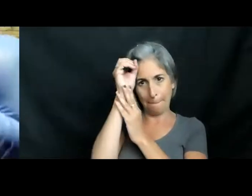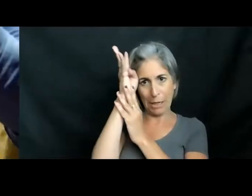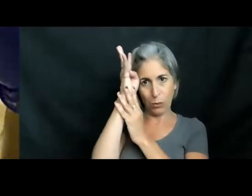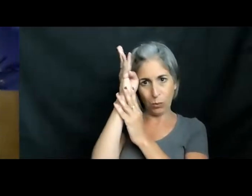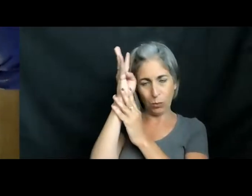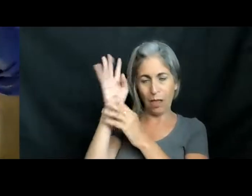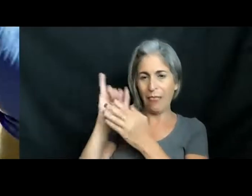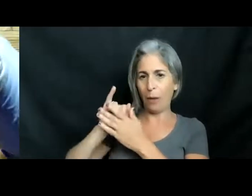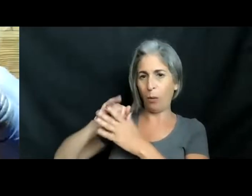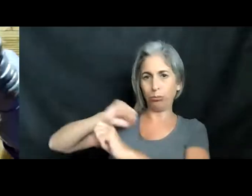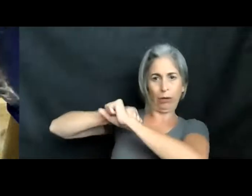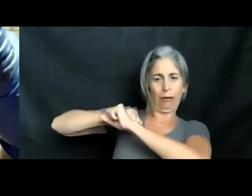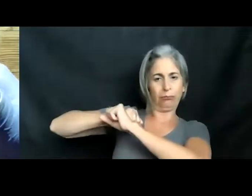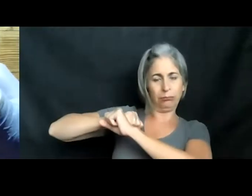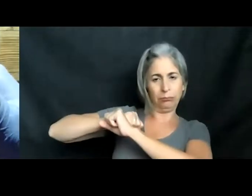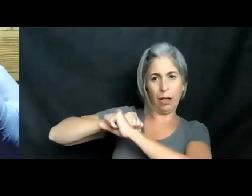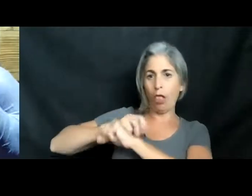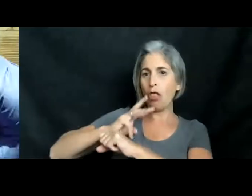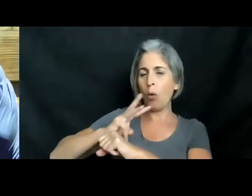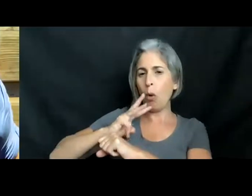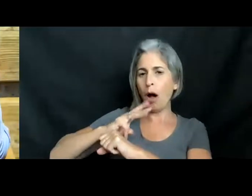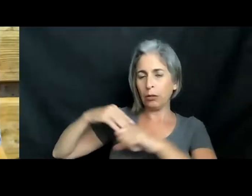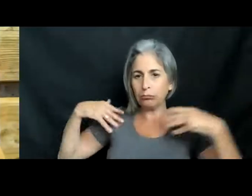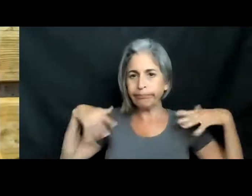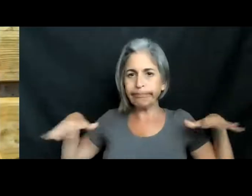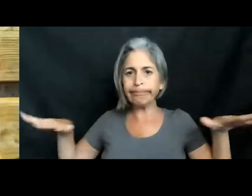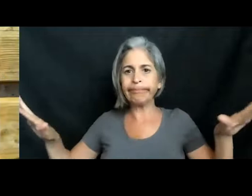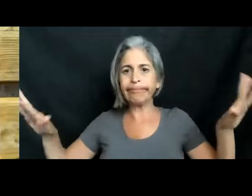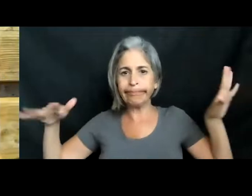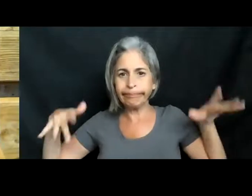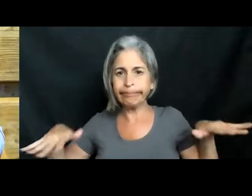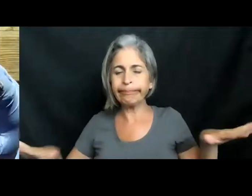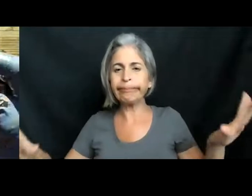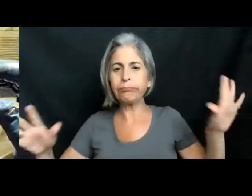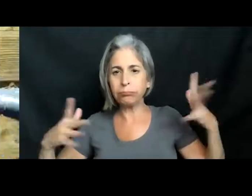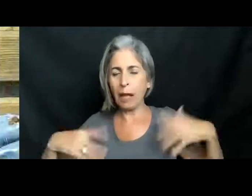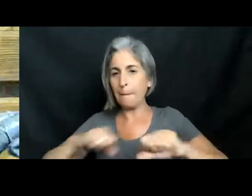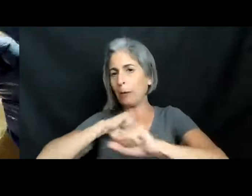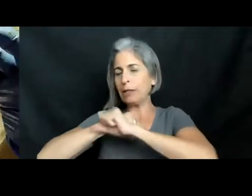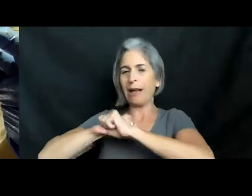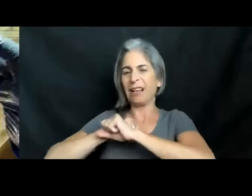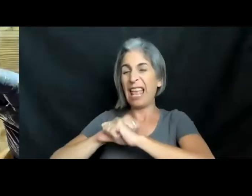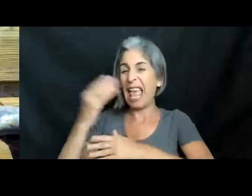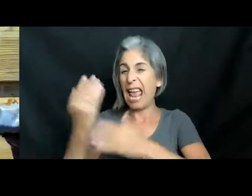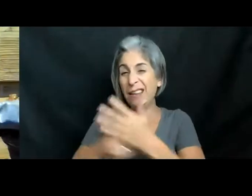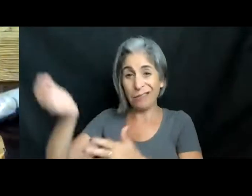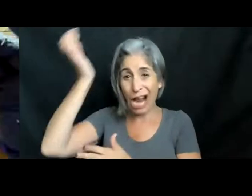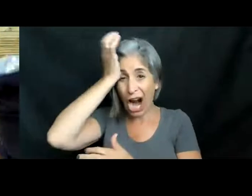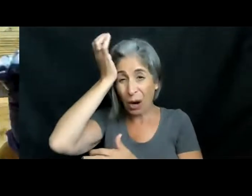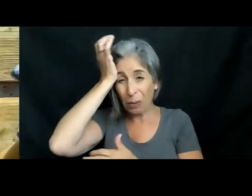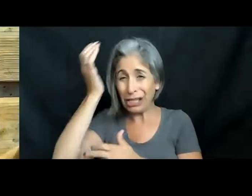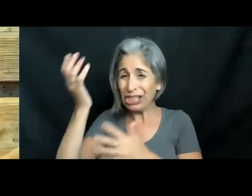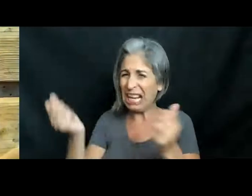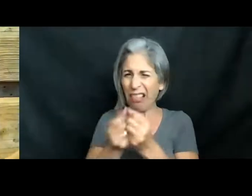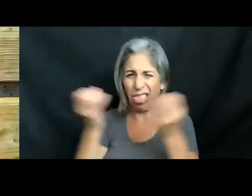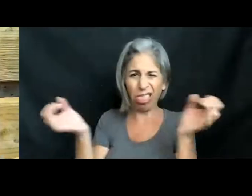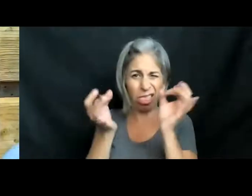protect it so water will move across the gill surface. And these gill rakers will catch any debris, it'll catch any junk